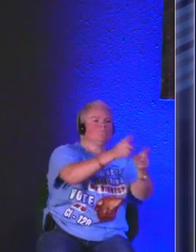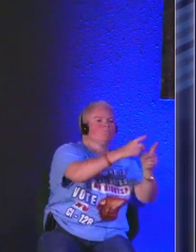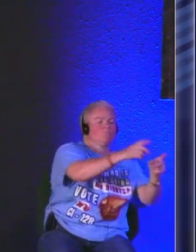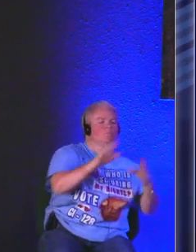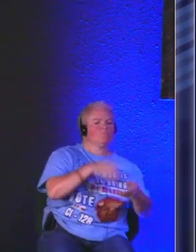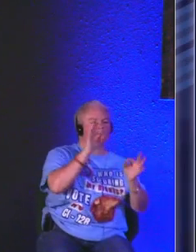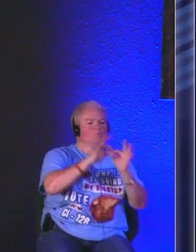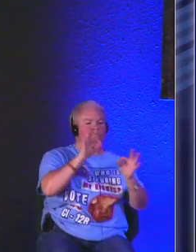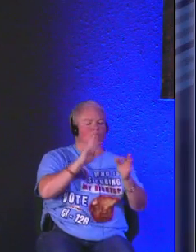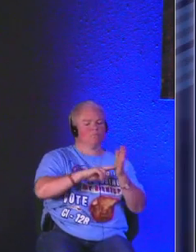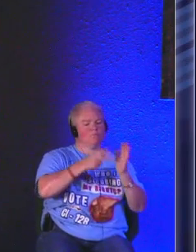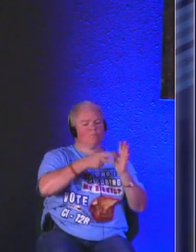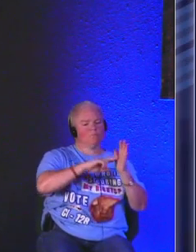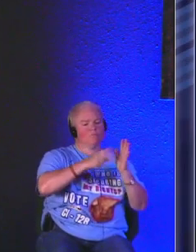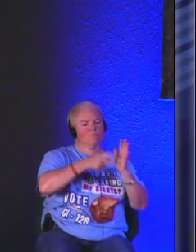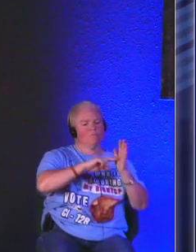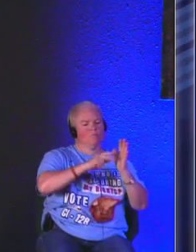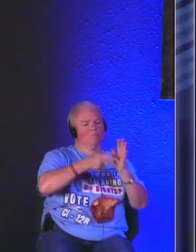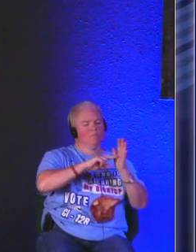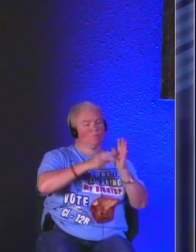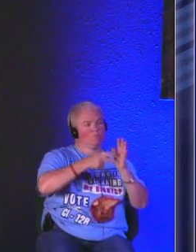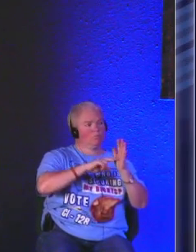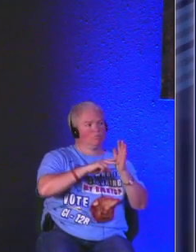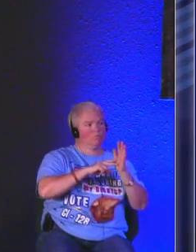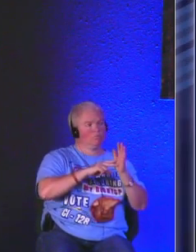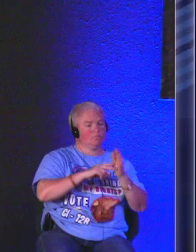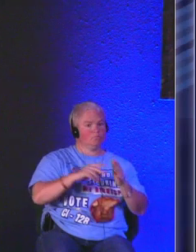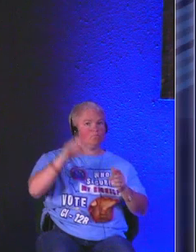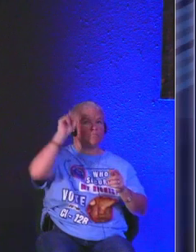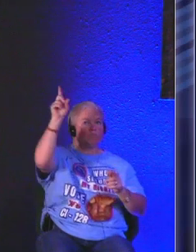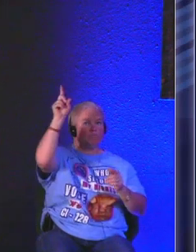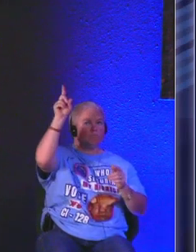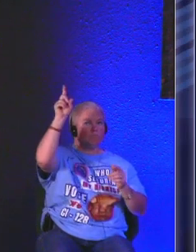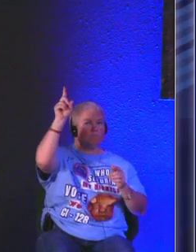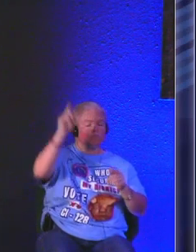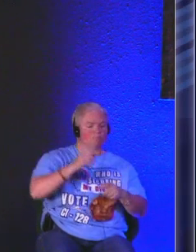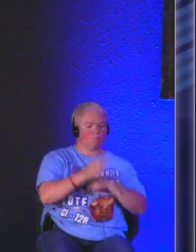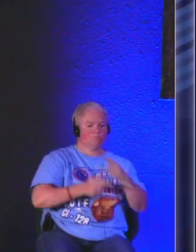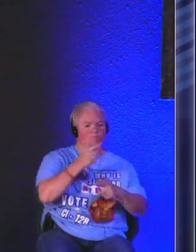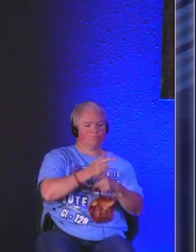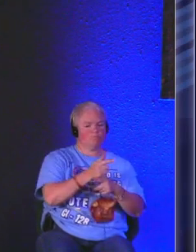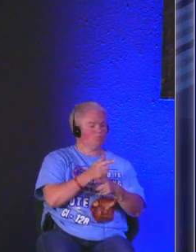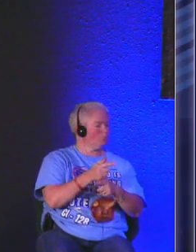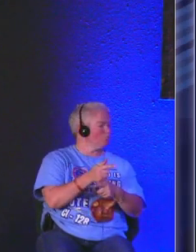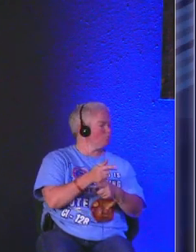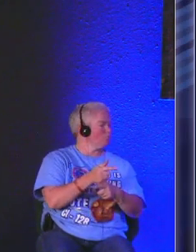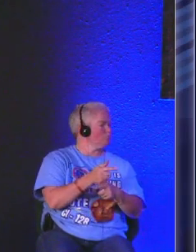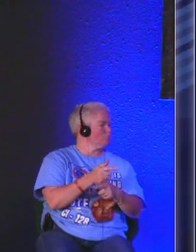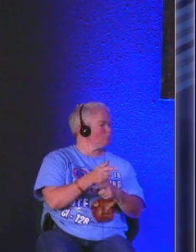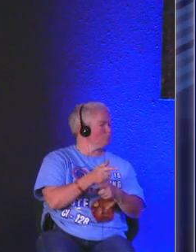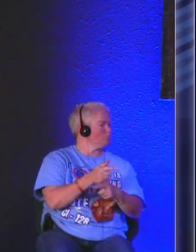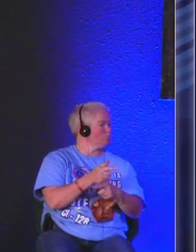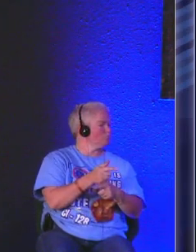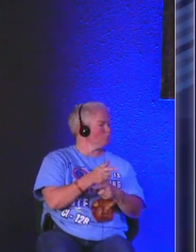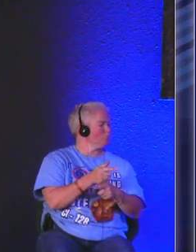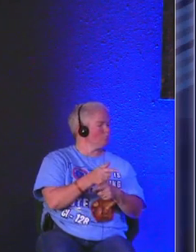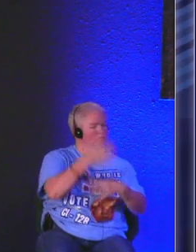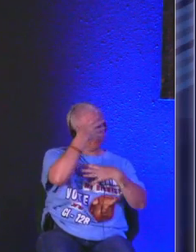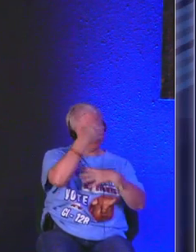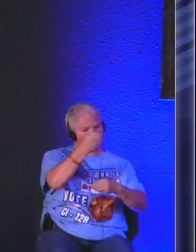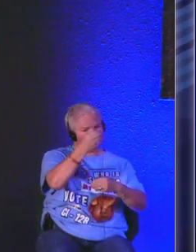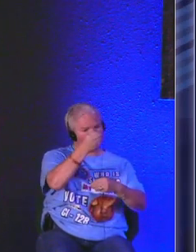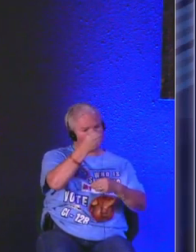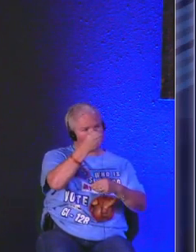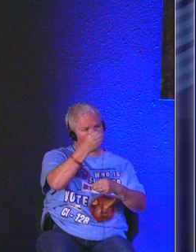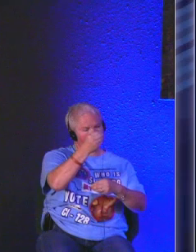perfect purpose my perfect purpose is his righteousness now isn't it